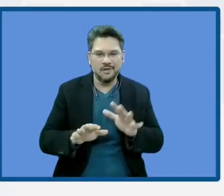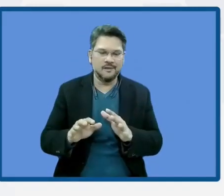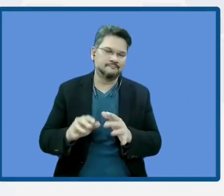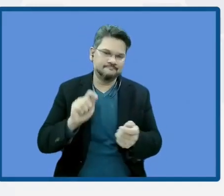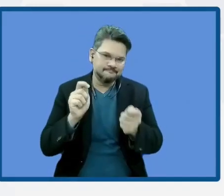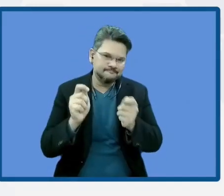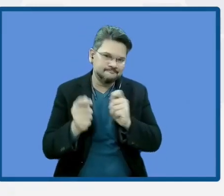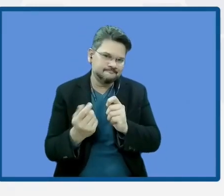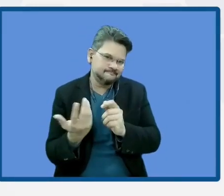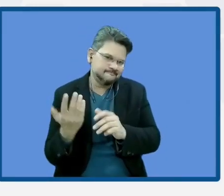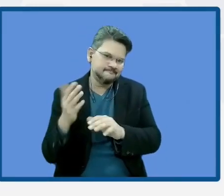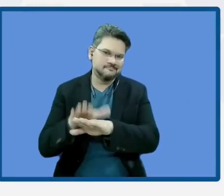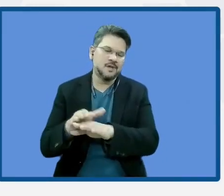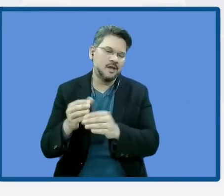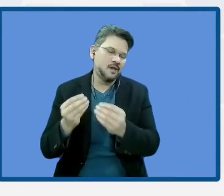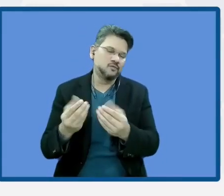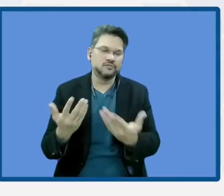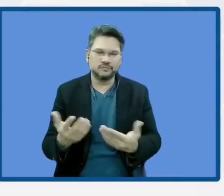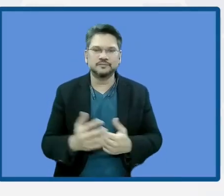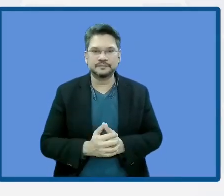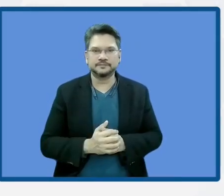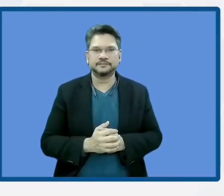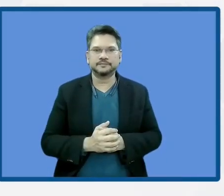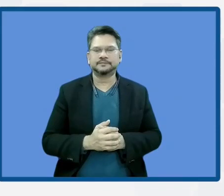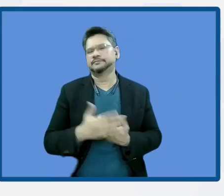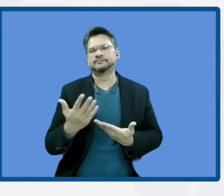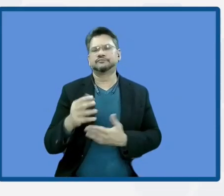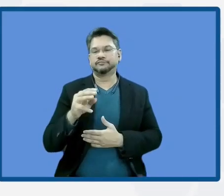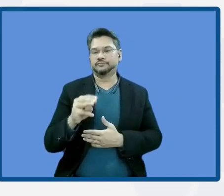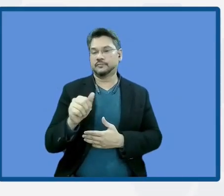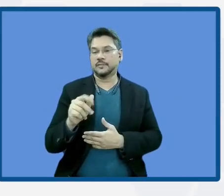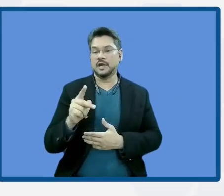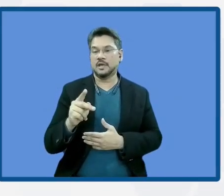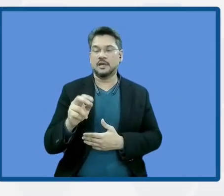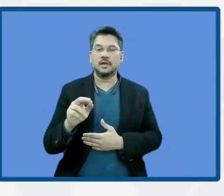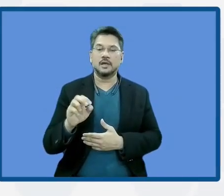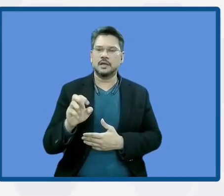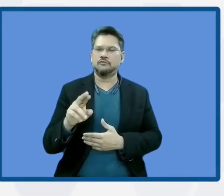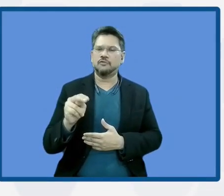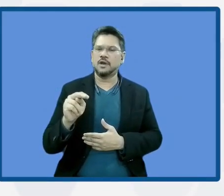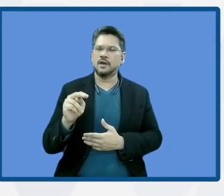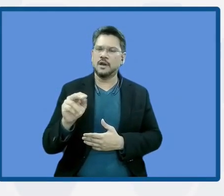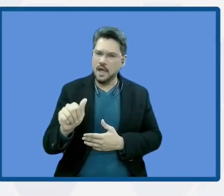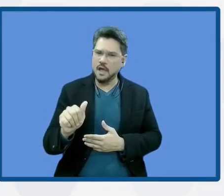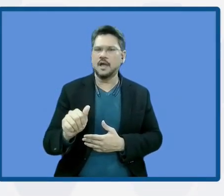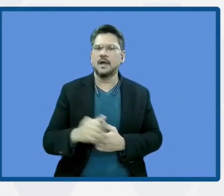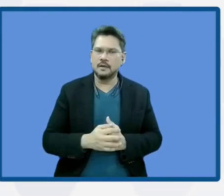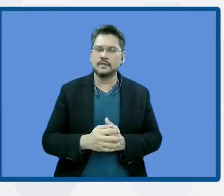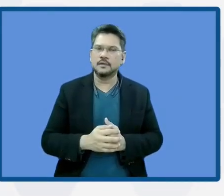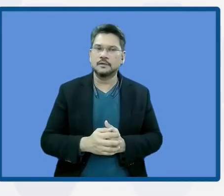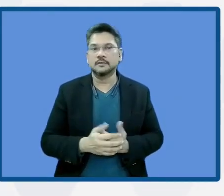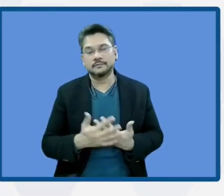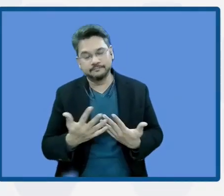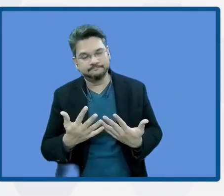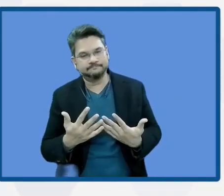So what is your input, Margarina? Well, I already imagined that